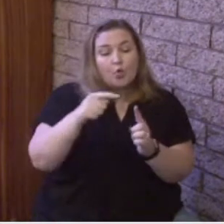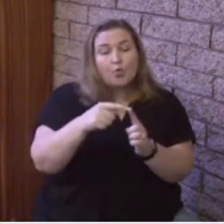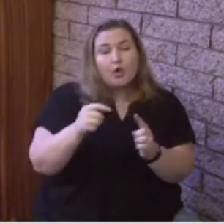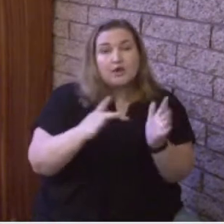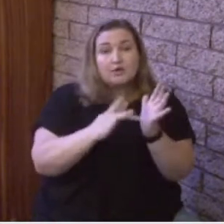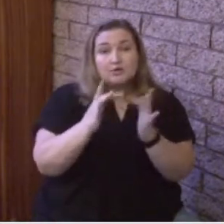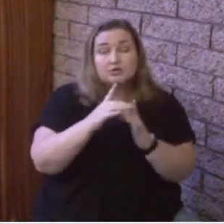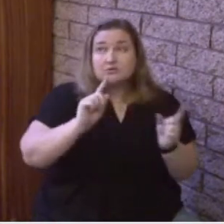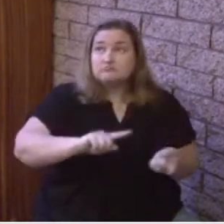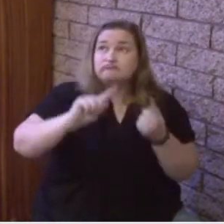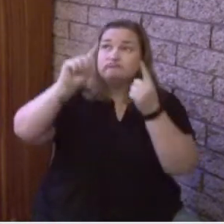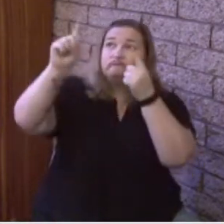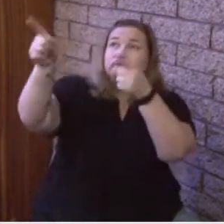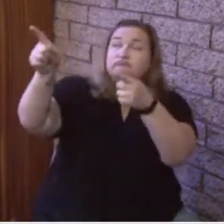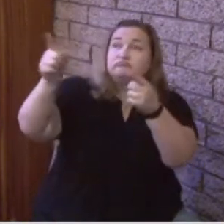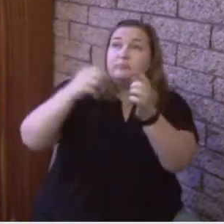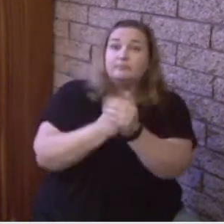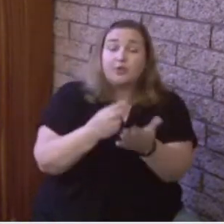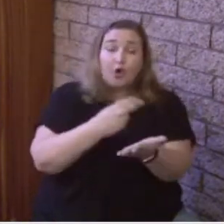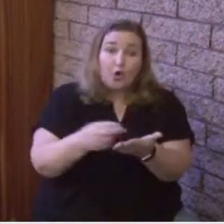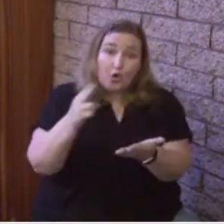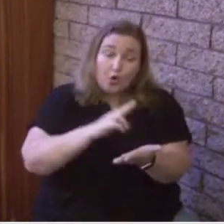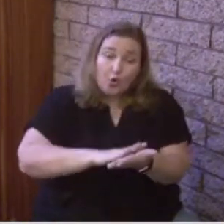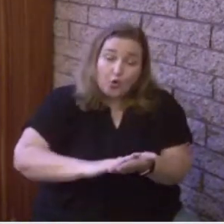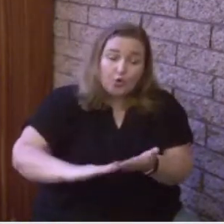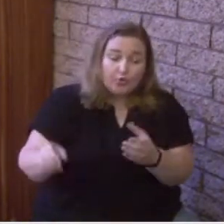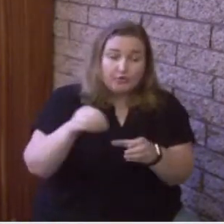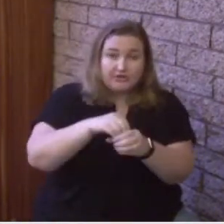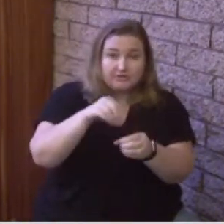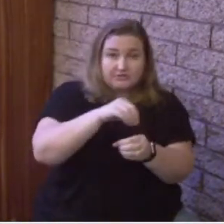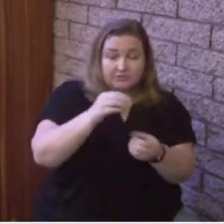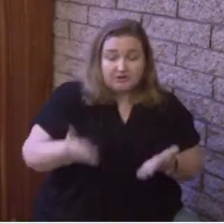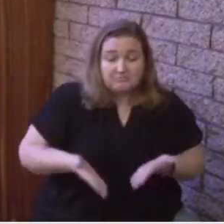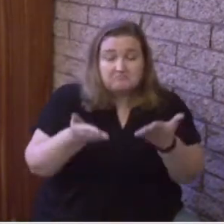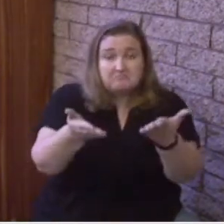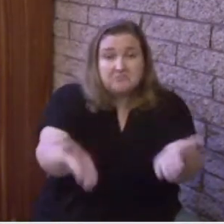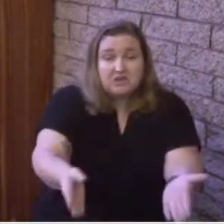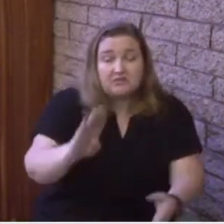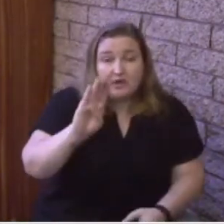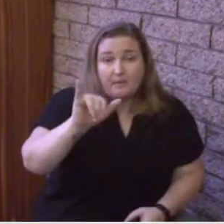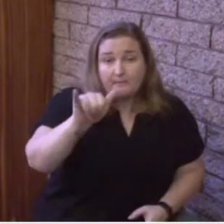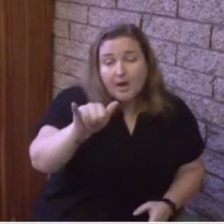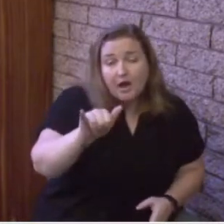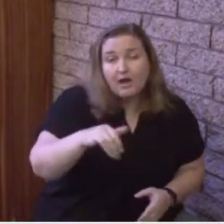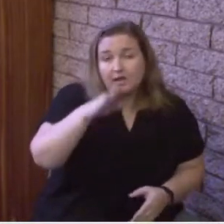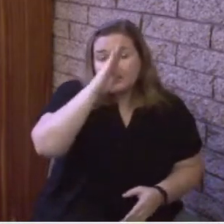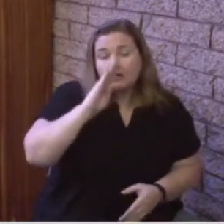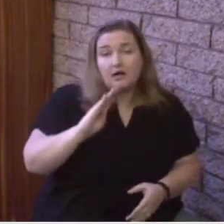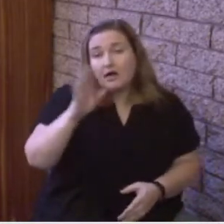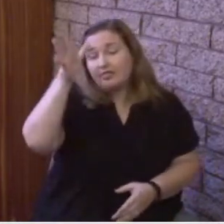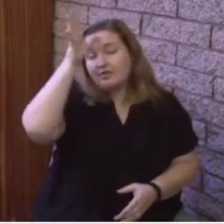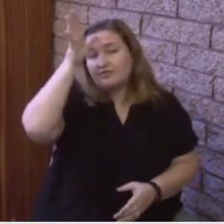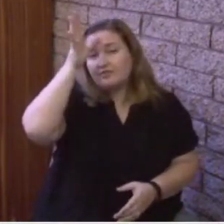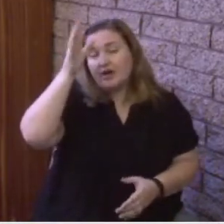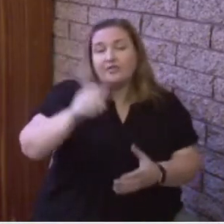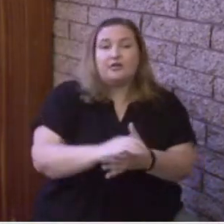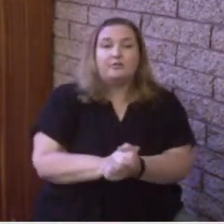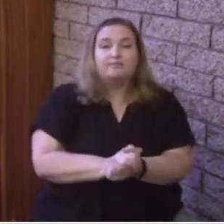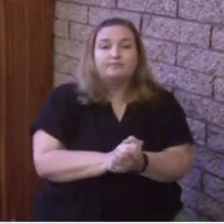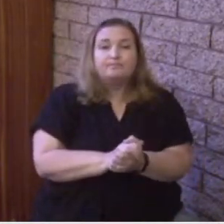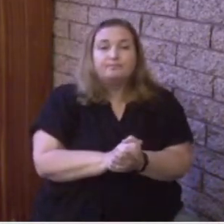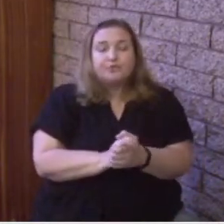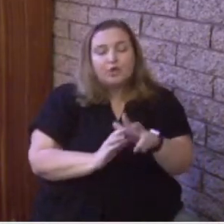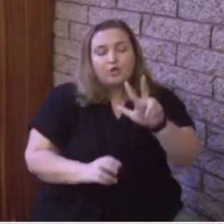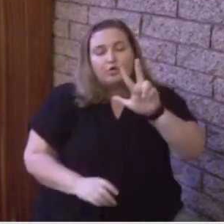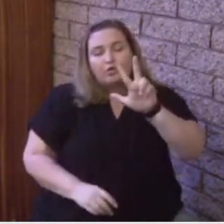the Holy Spirit was sent by God the Father in the name of Jesus the Son as what? Three different things. One,